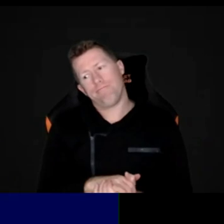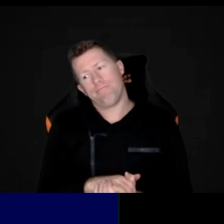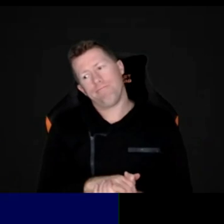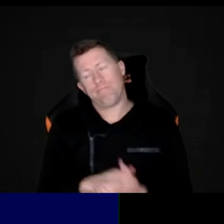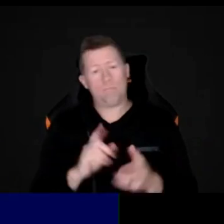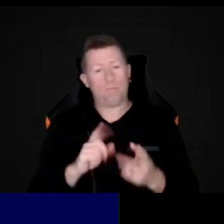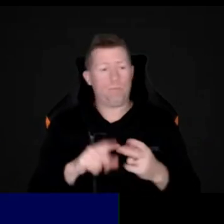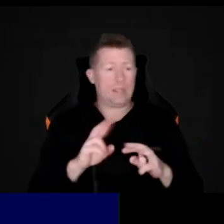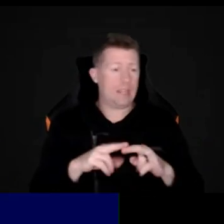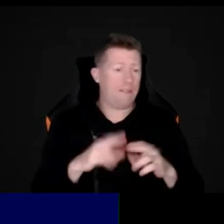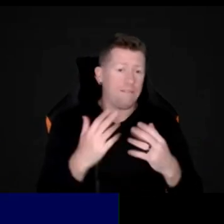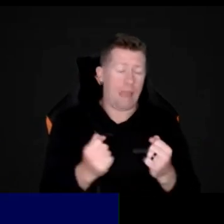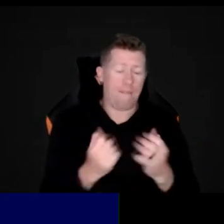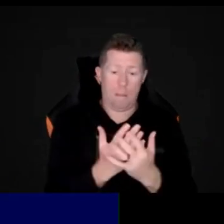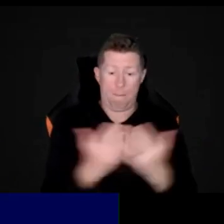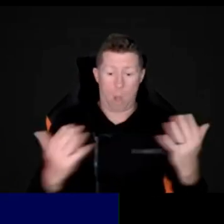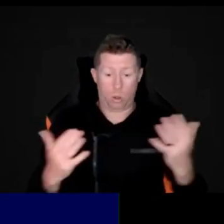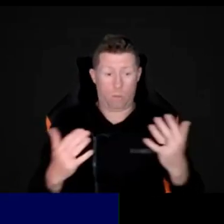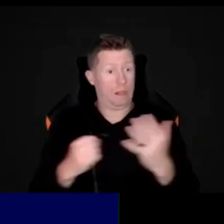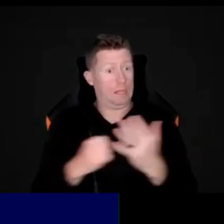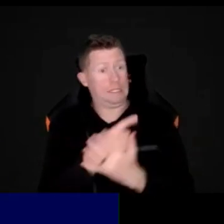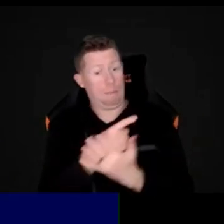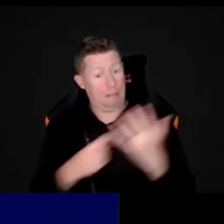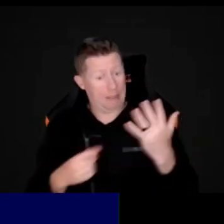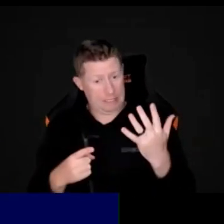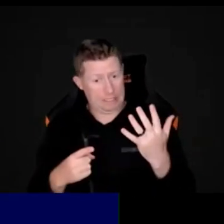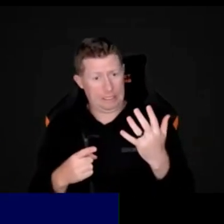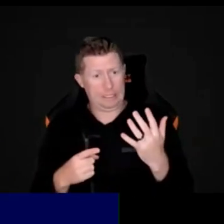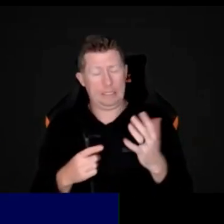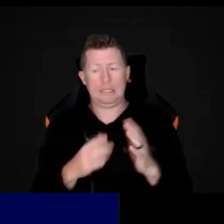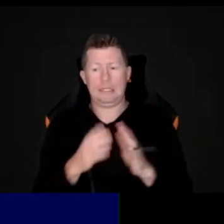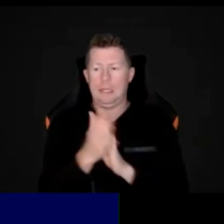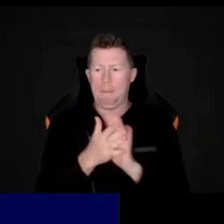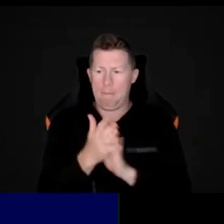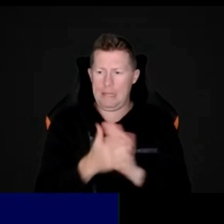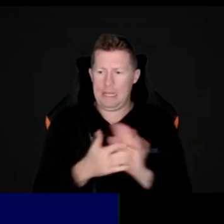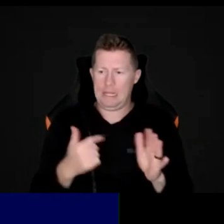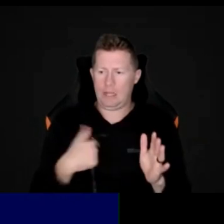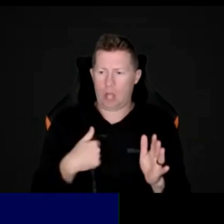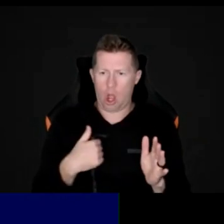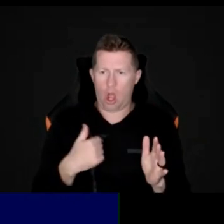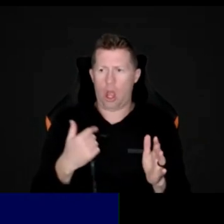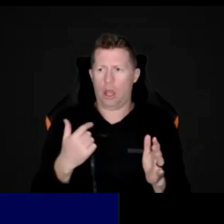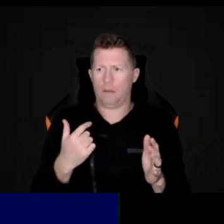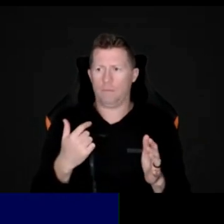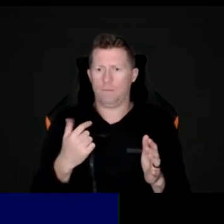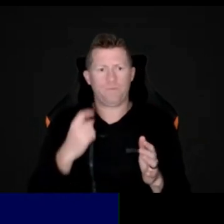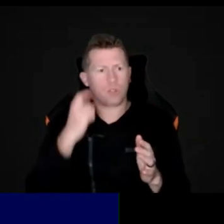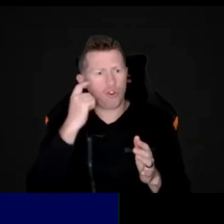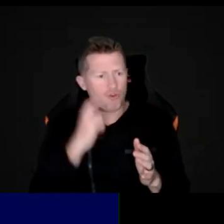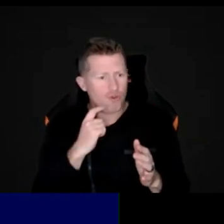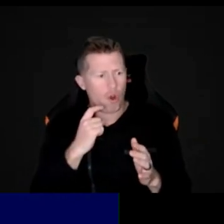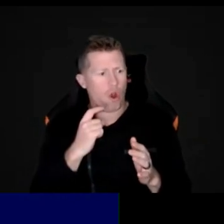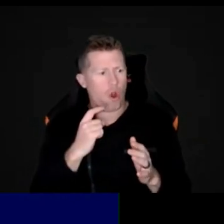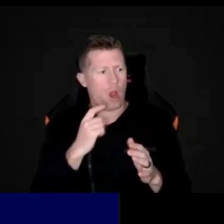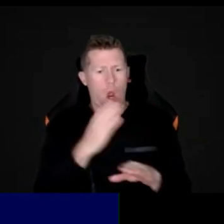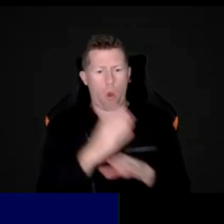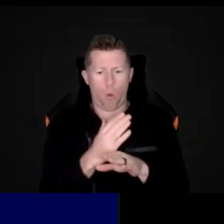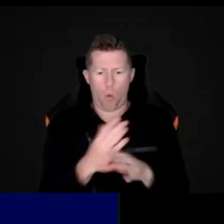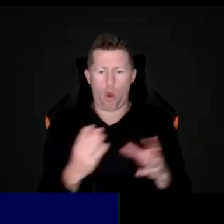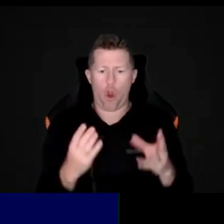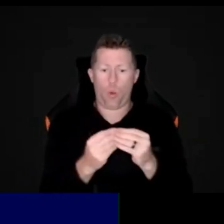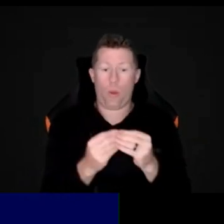have multiple disabilities, then I do, I do very much work with other